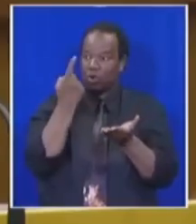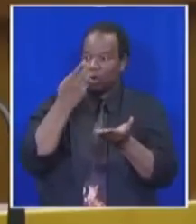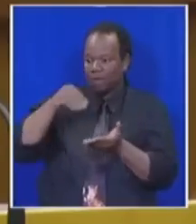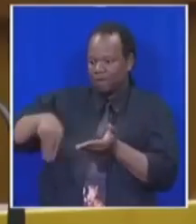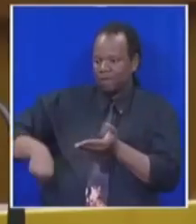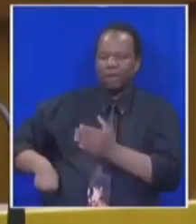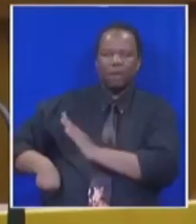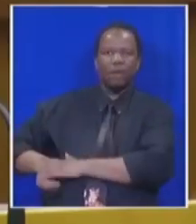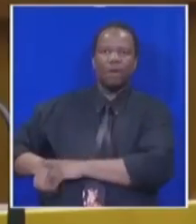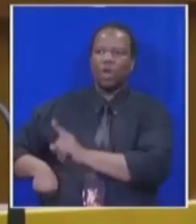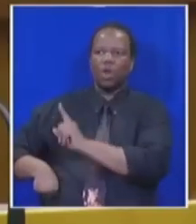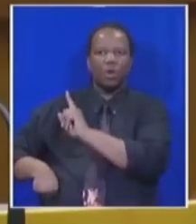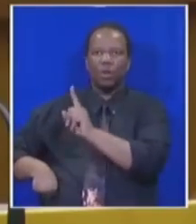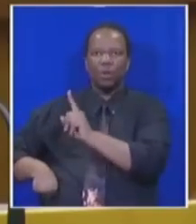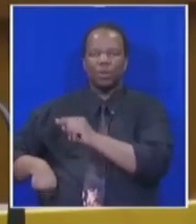All citizens